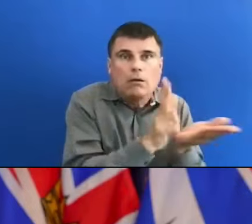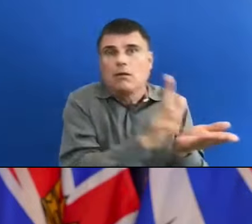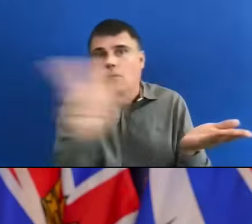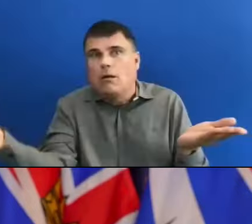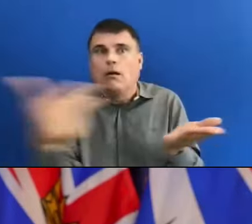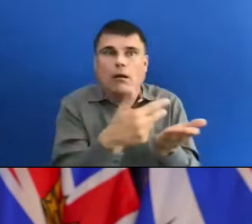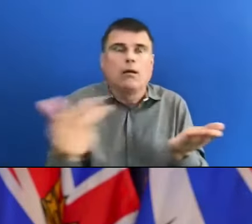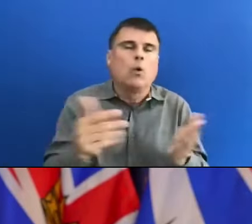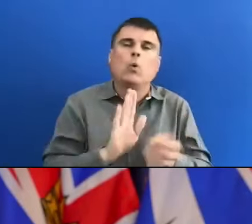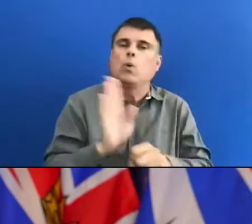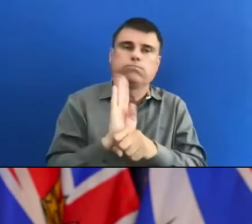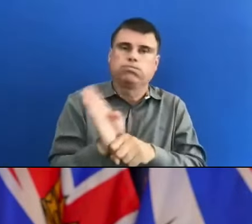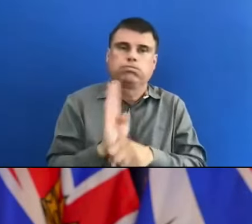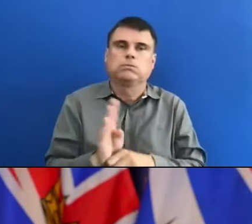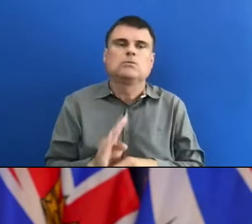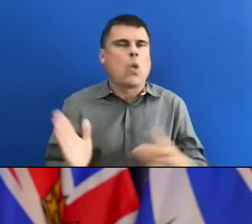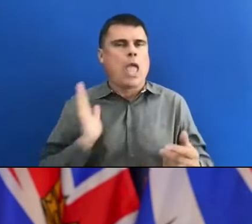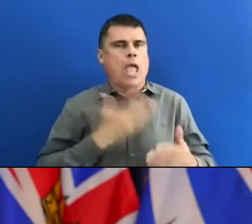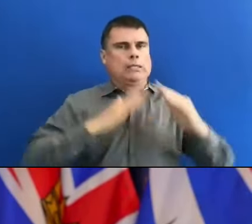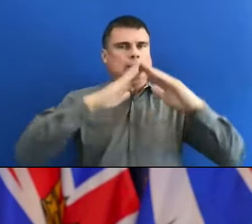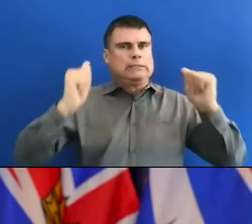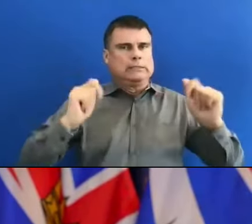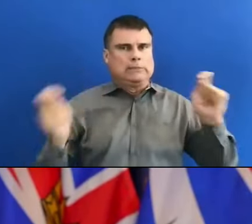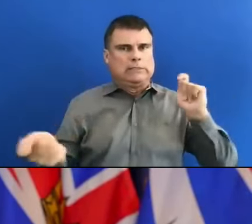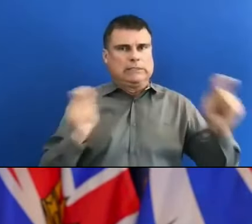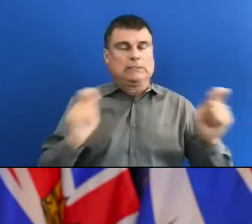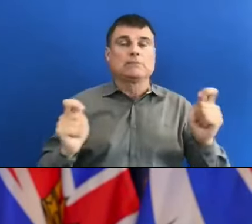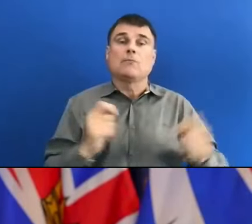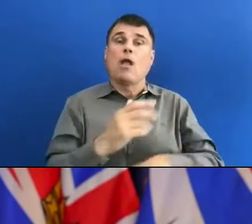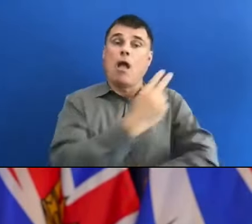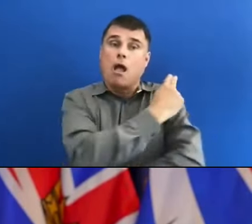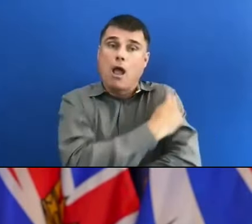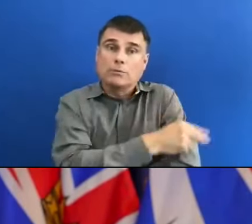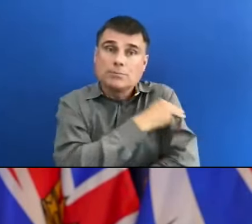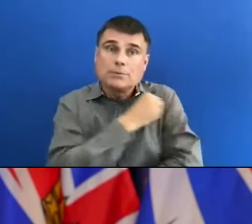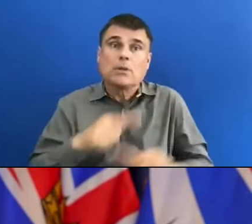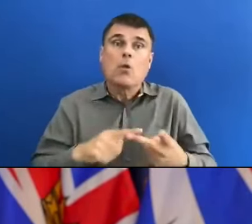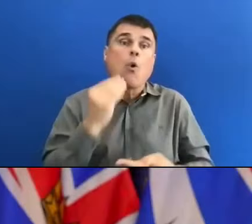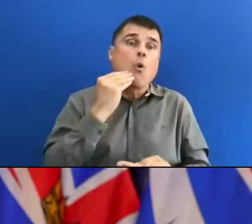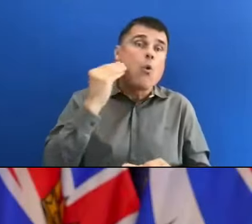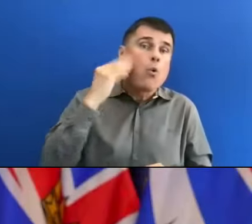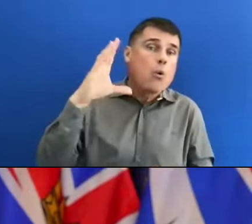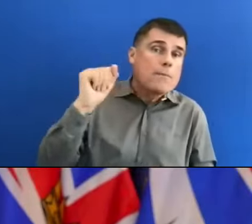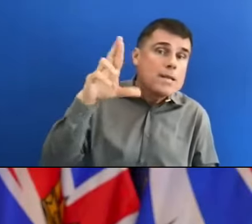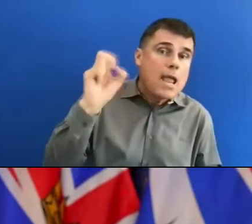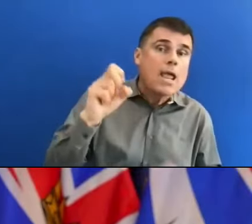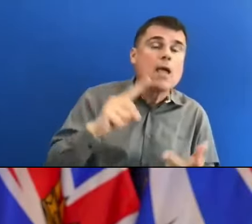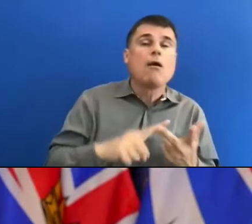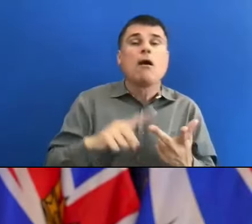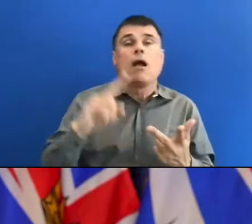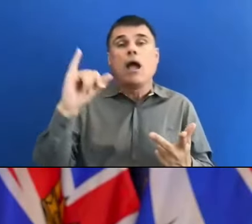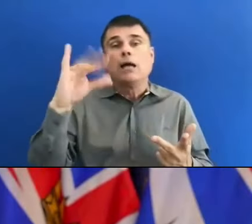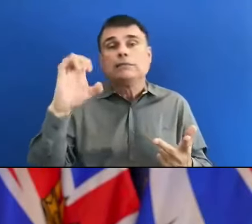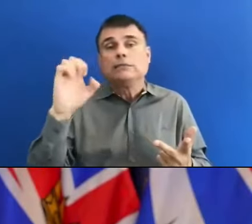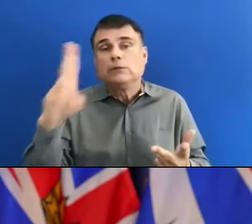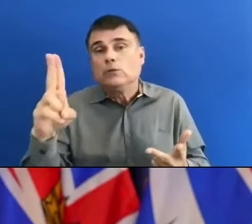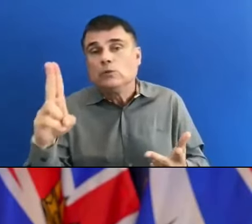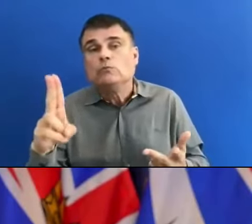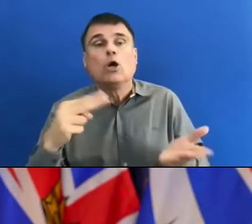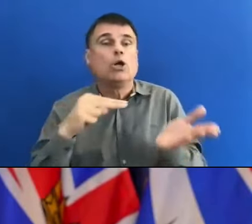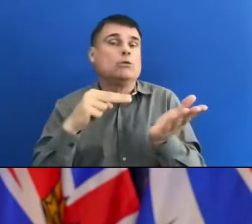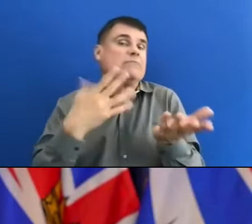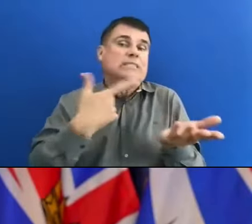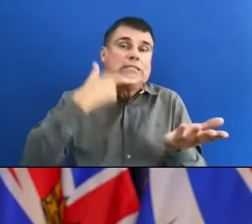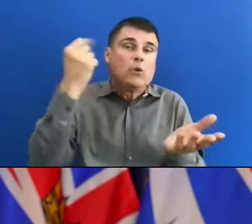long-term care, course, home support and in the community, there's a response. And then there is the